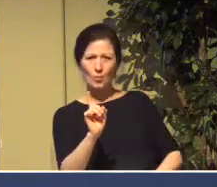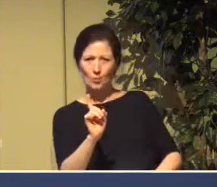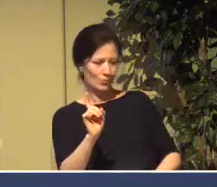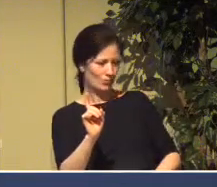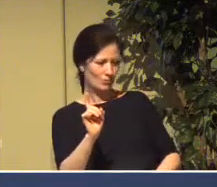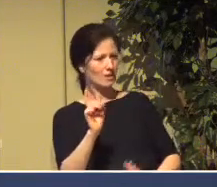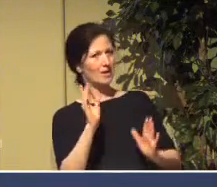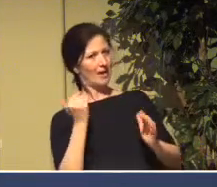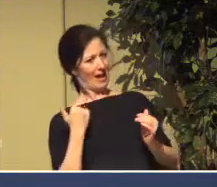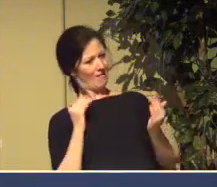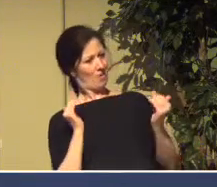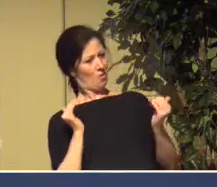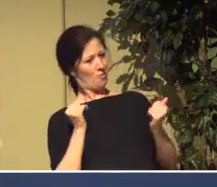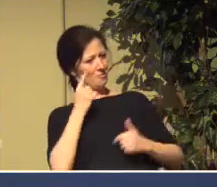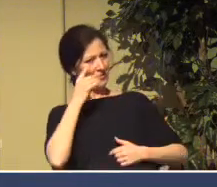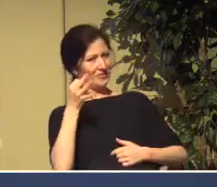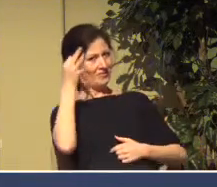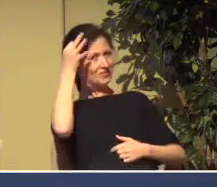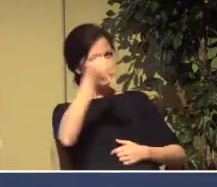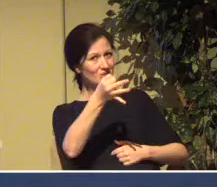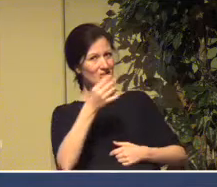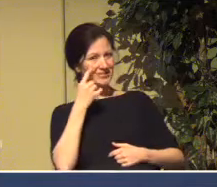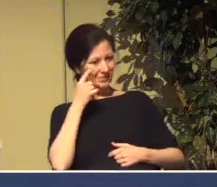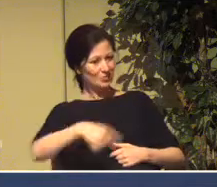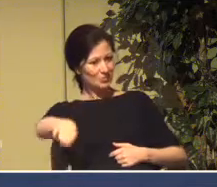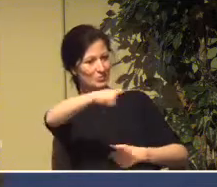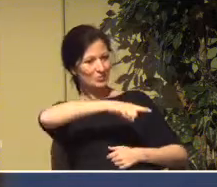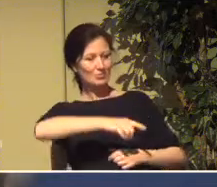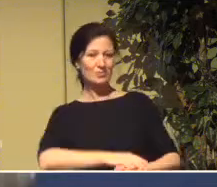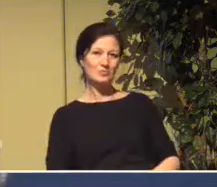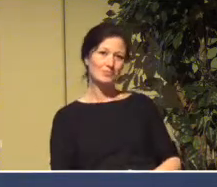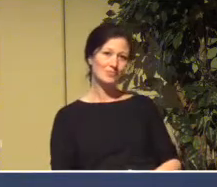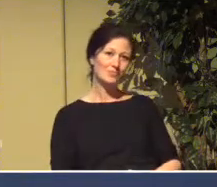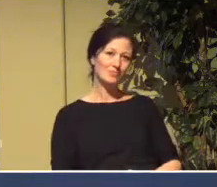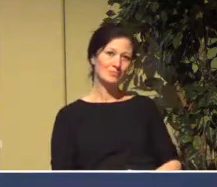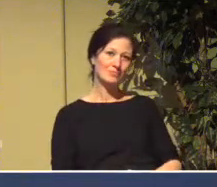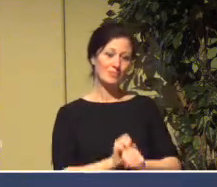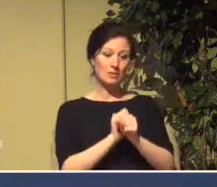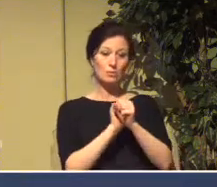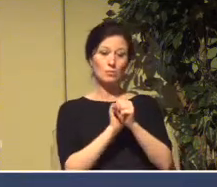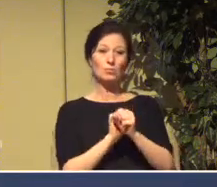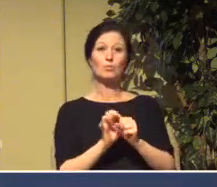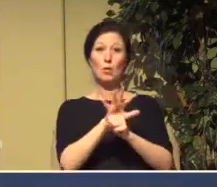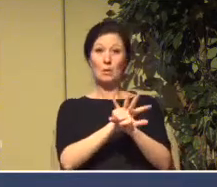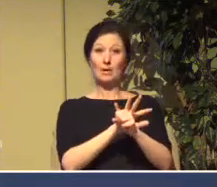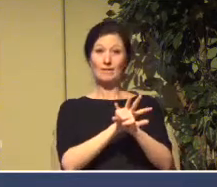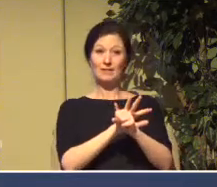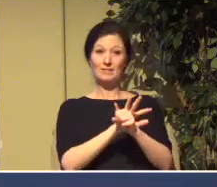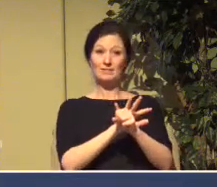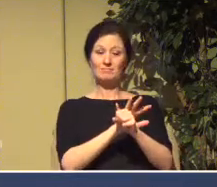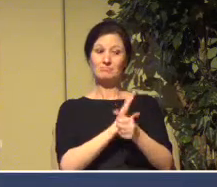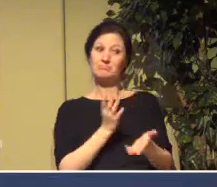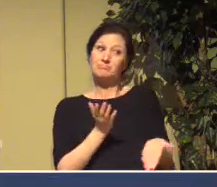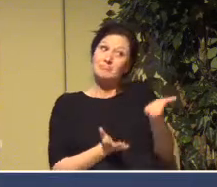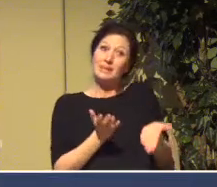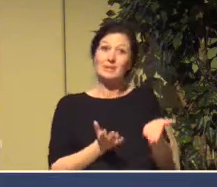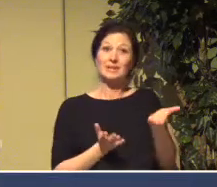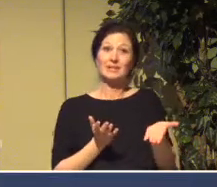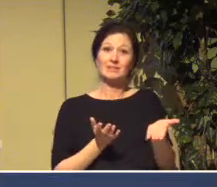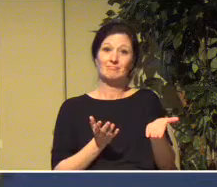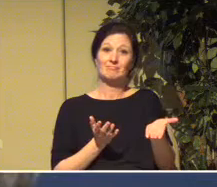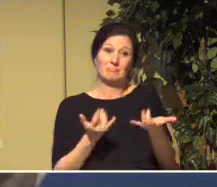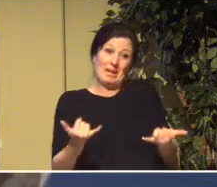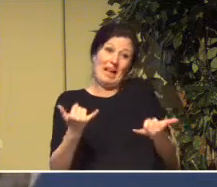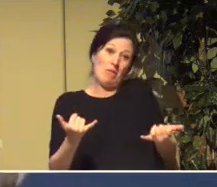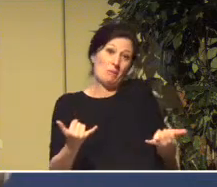and a future for you. It's not the coronavirus that threatens us. We're in